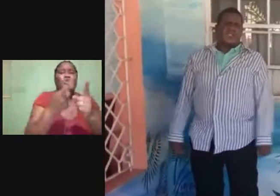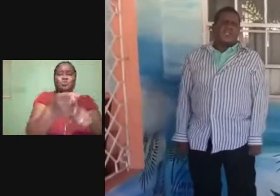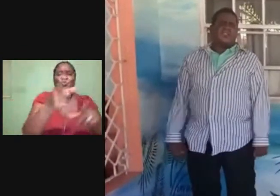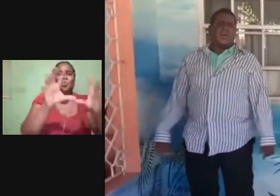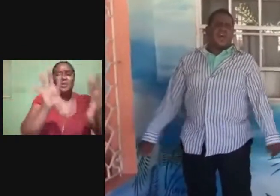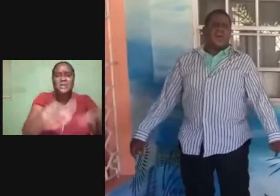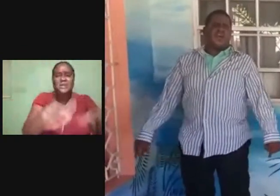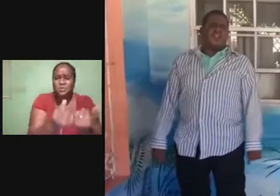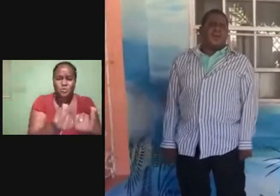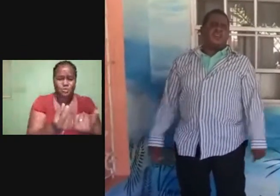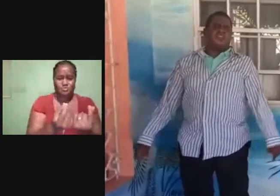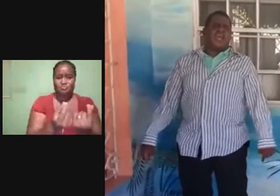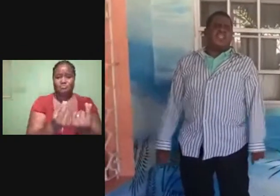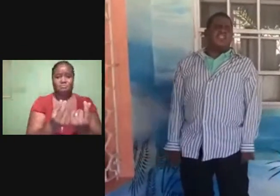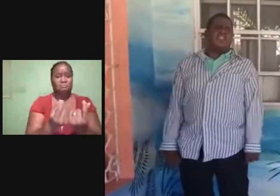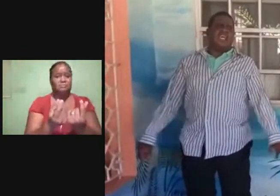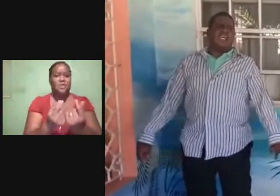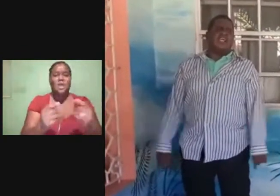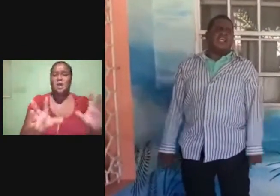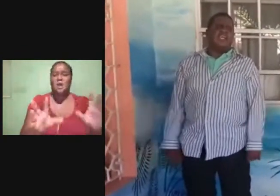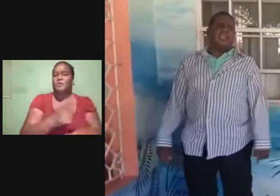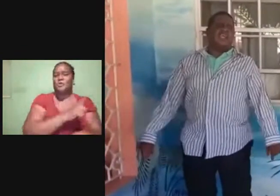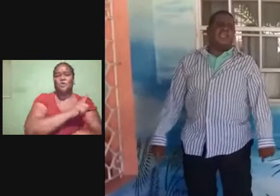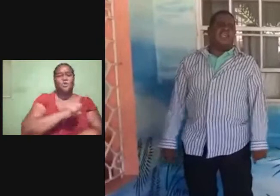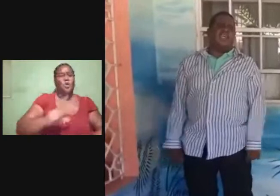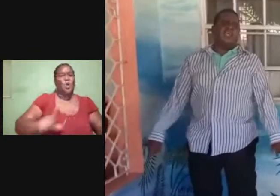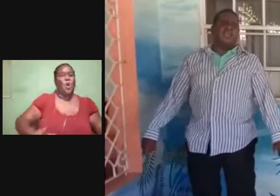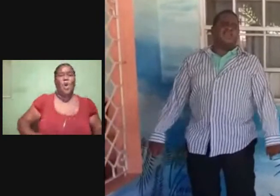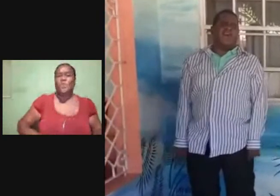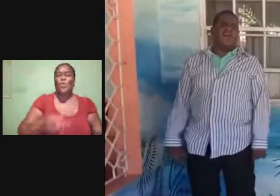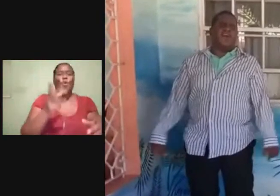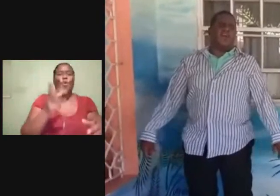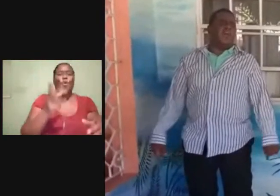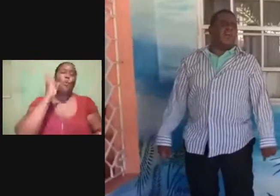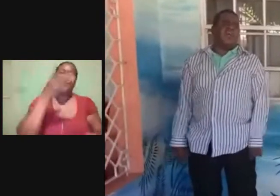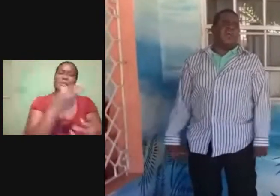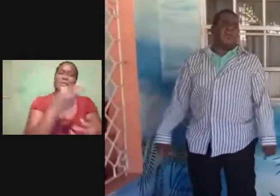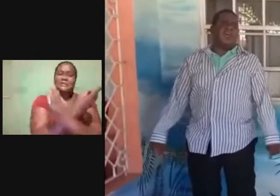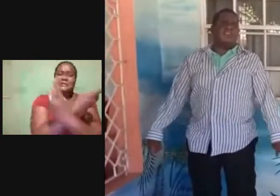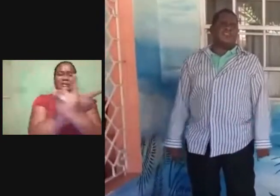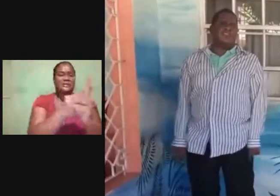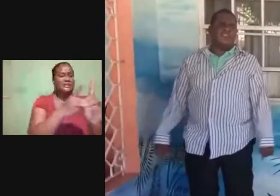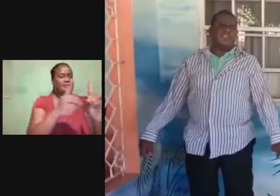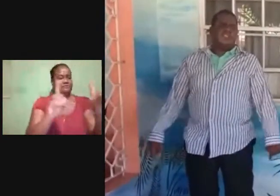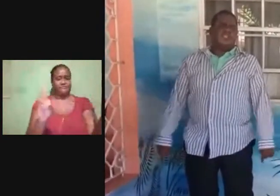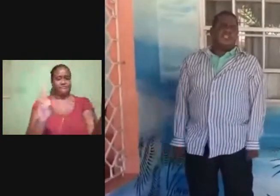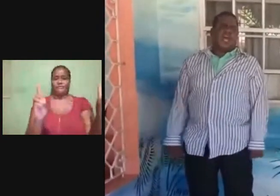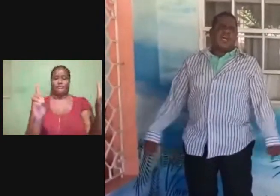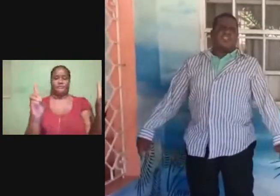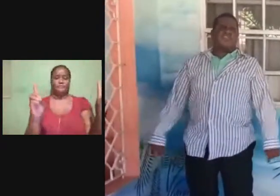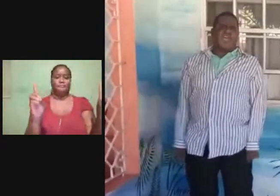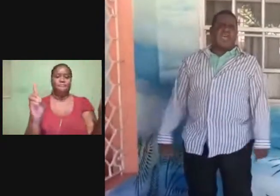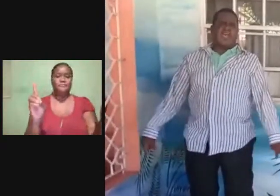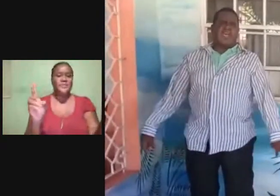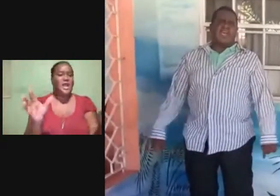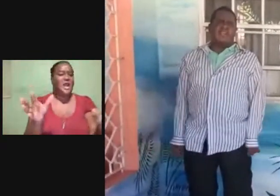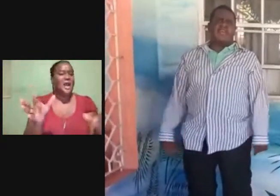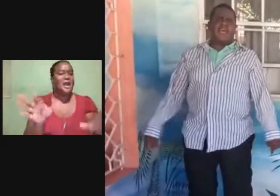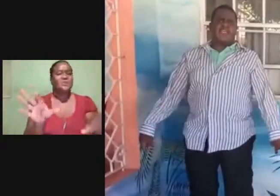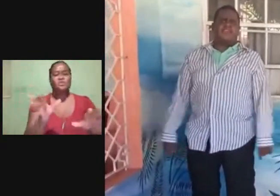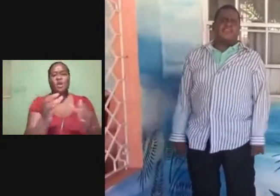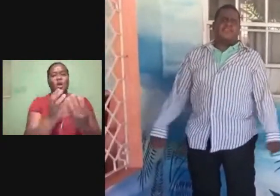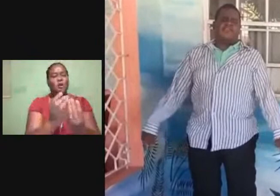The Lord send me, friends. I'll spread